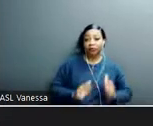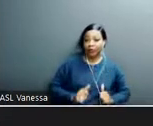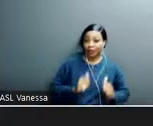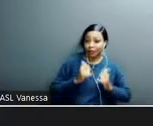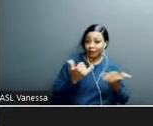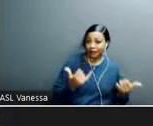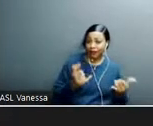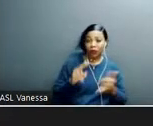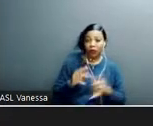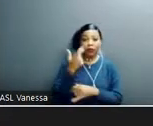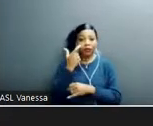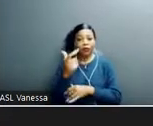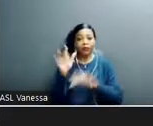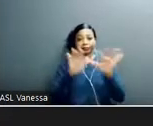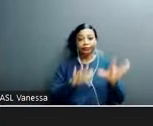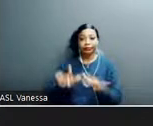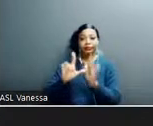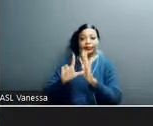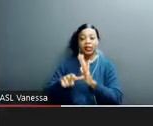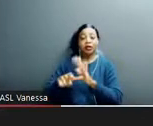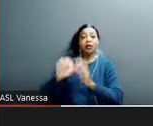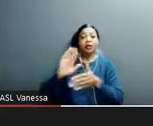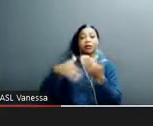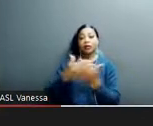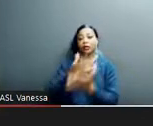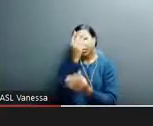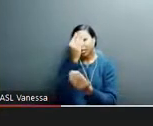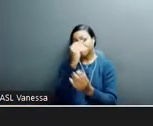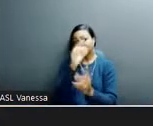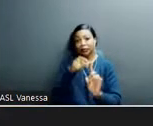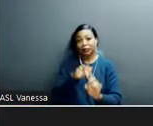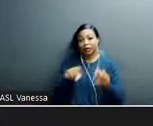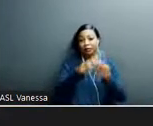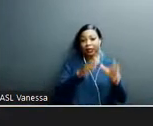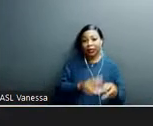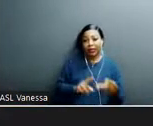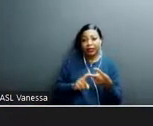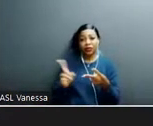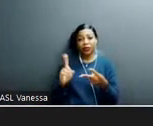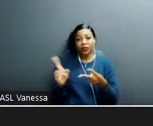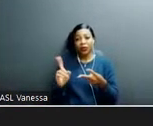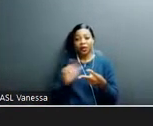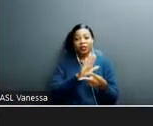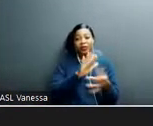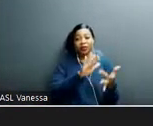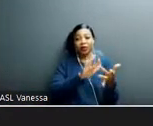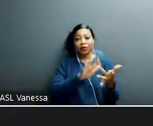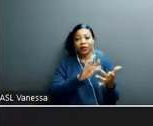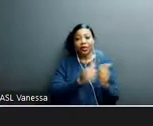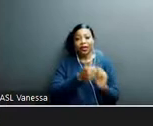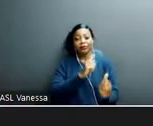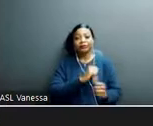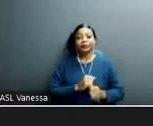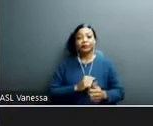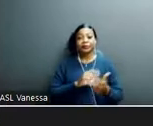the recording later, all the information about our panelists, where you can find them, what information you can,